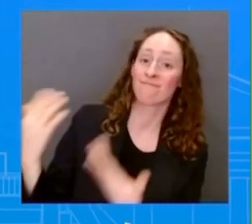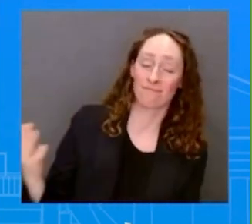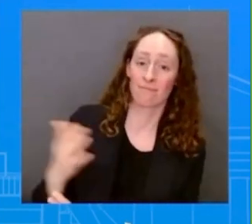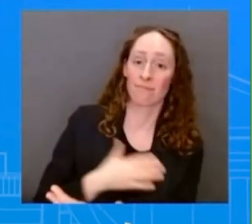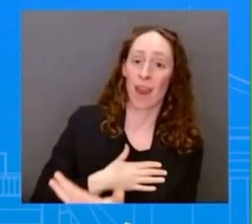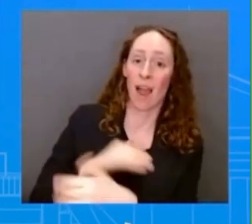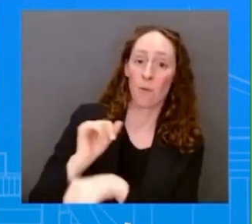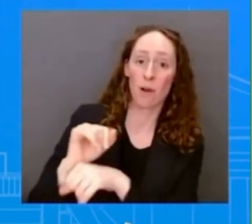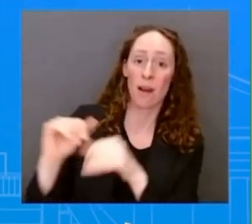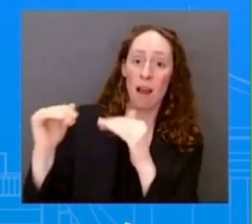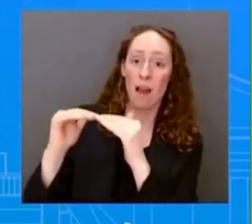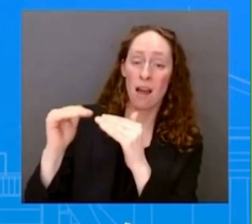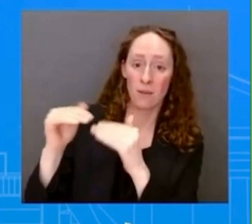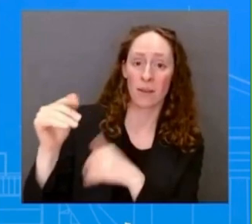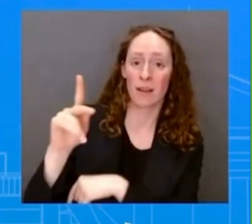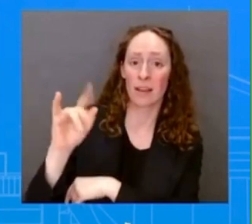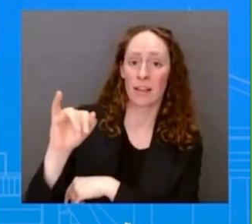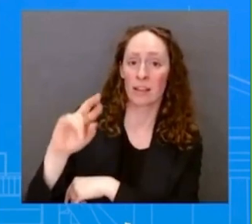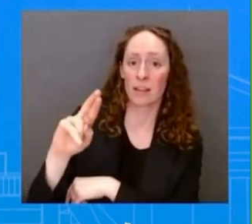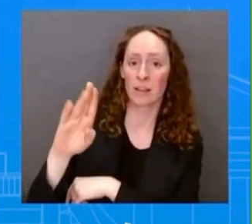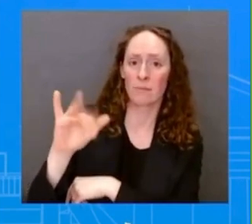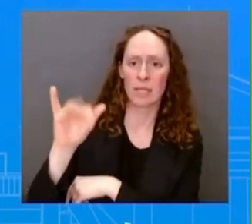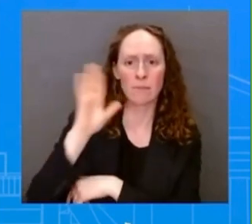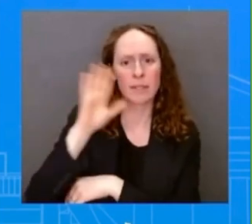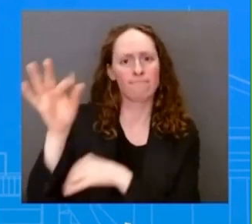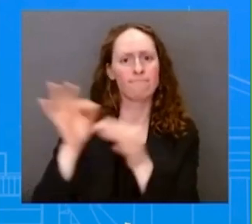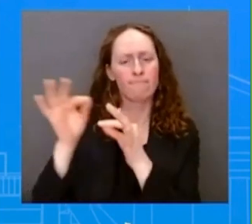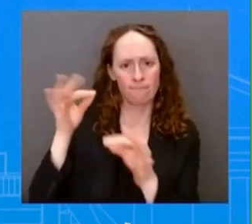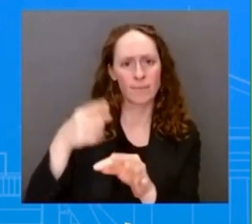Argentina and with that Admiral the floor is yours.